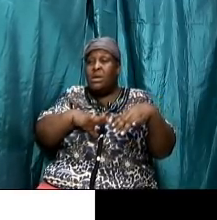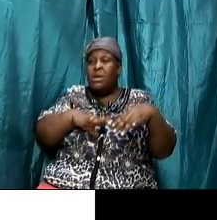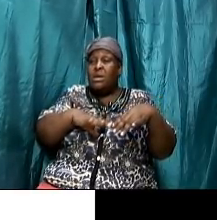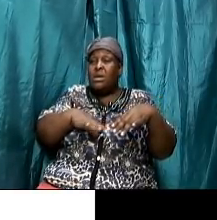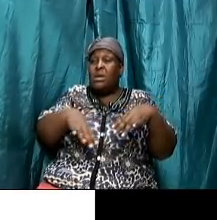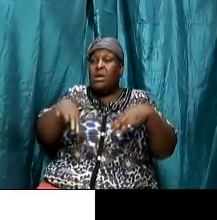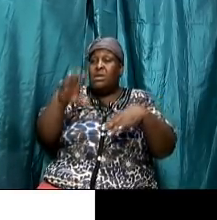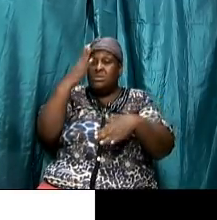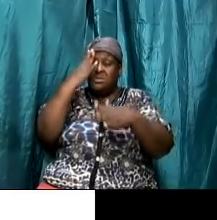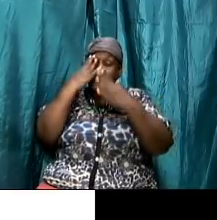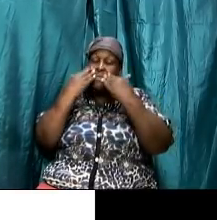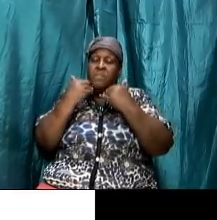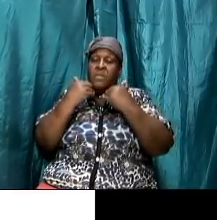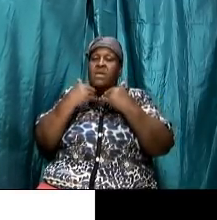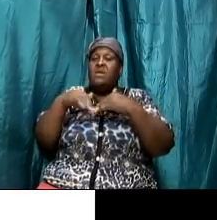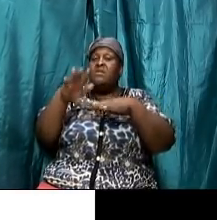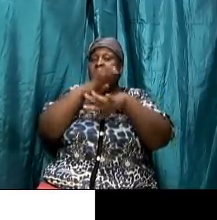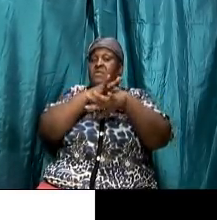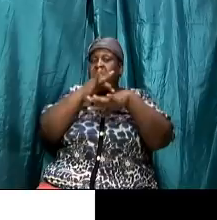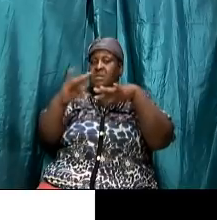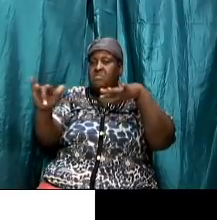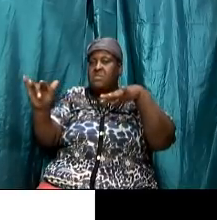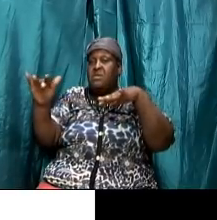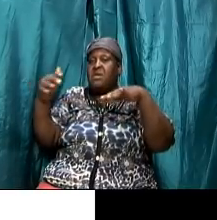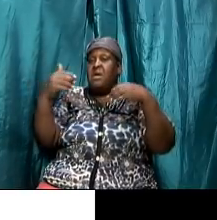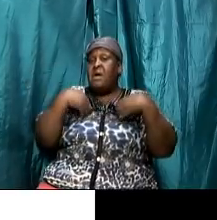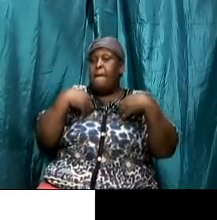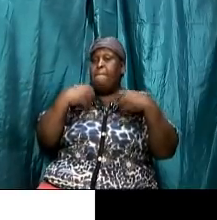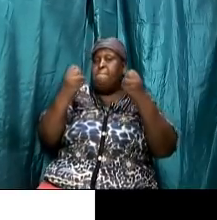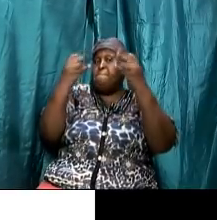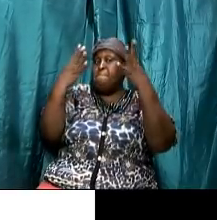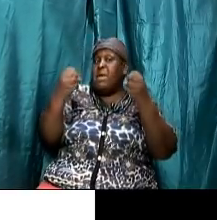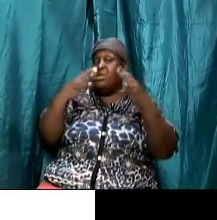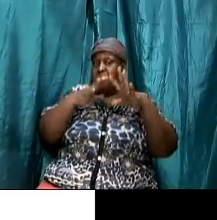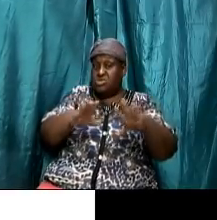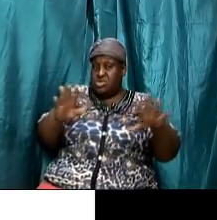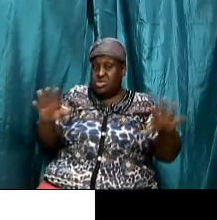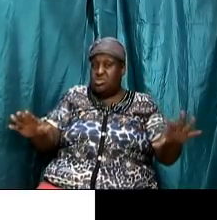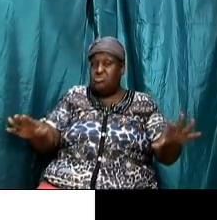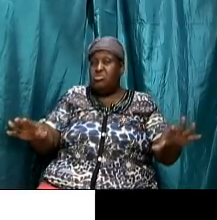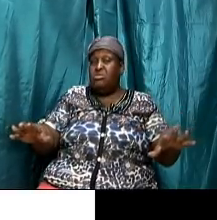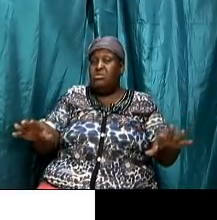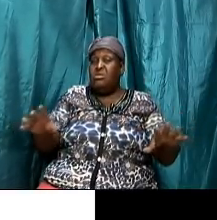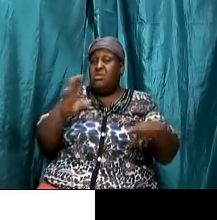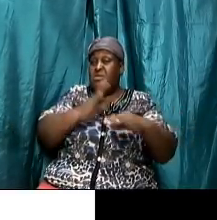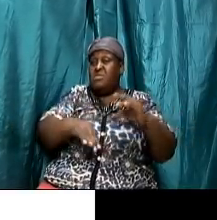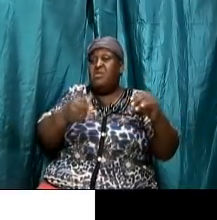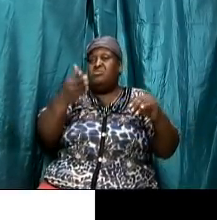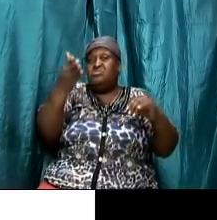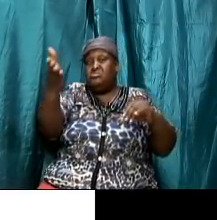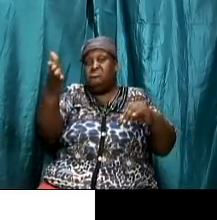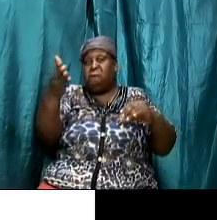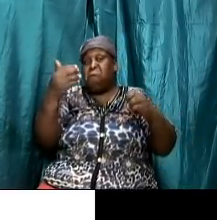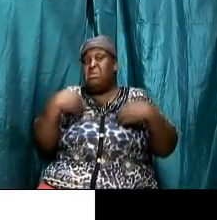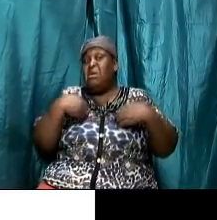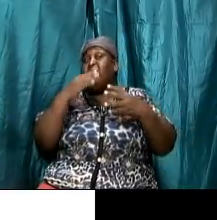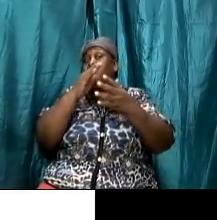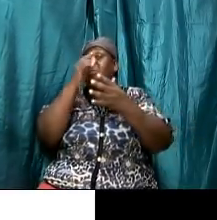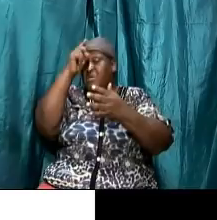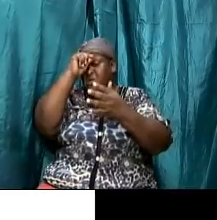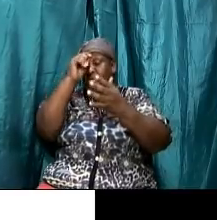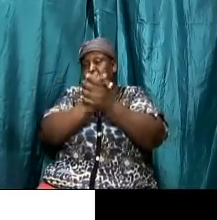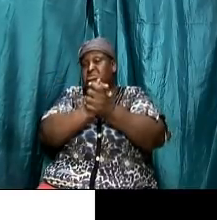for the desolate had many more children than she which hath an husband now we